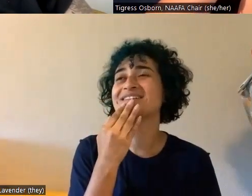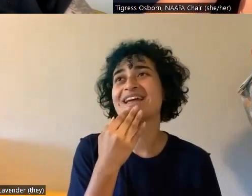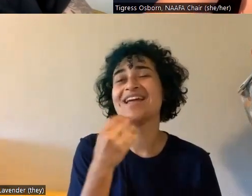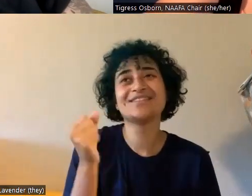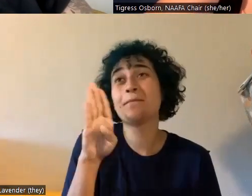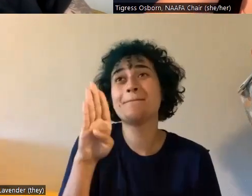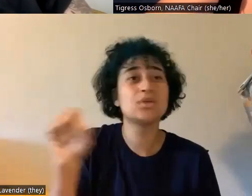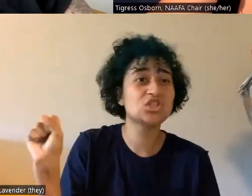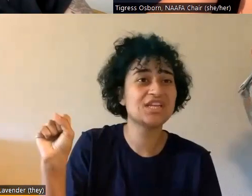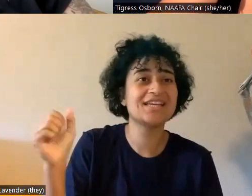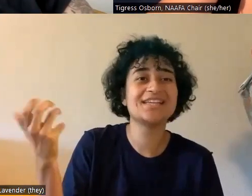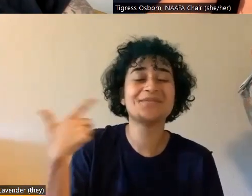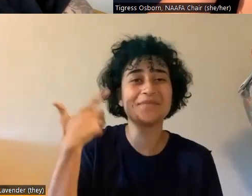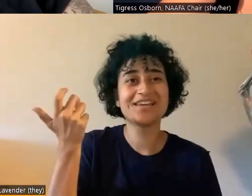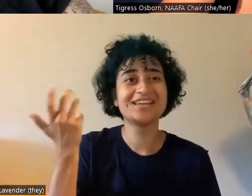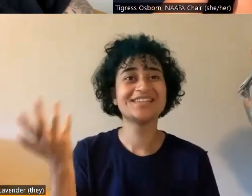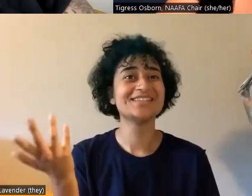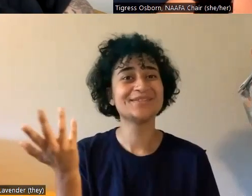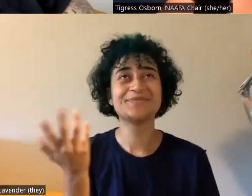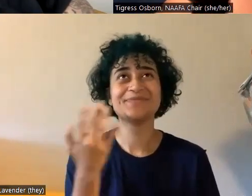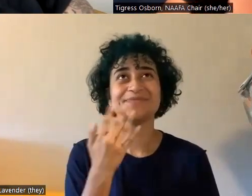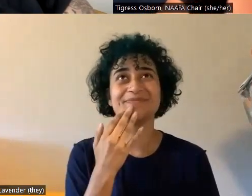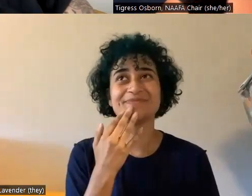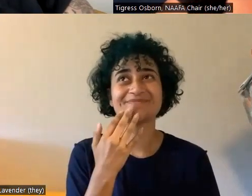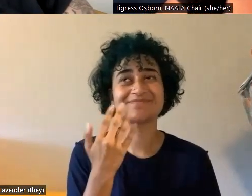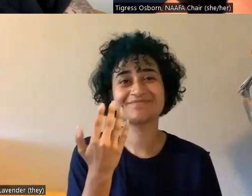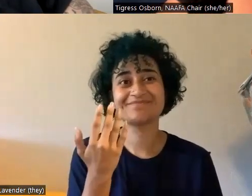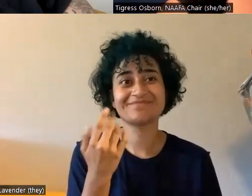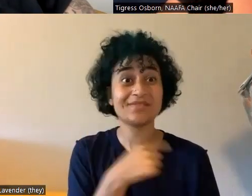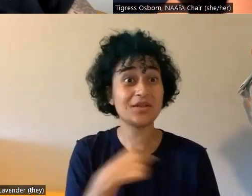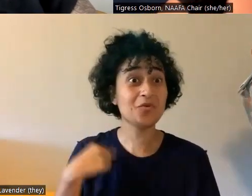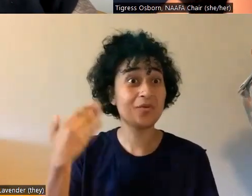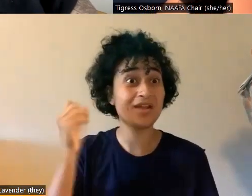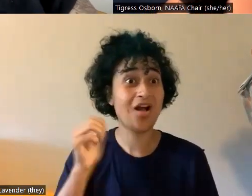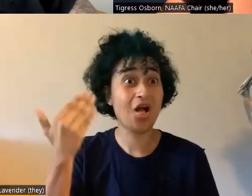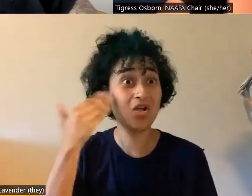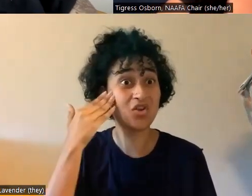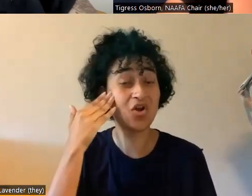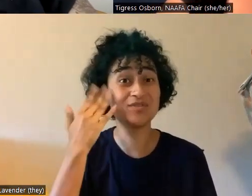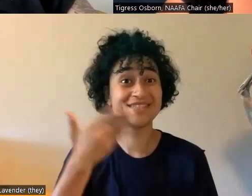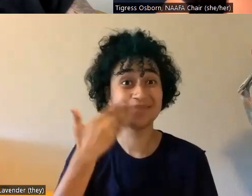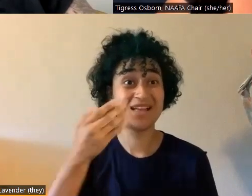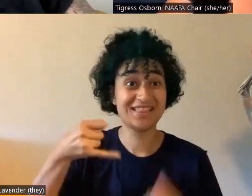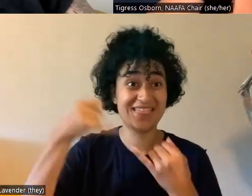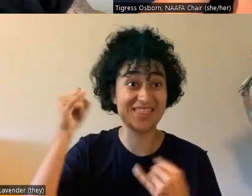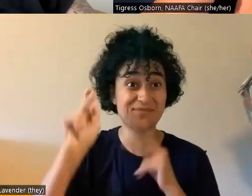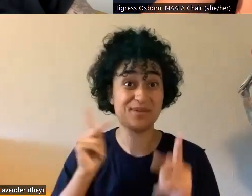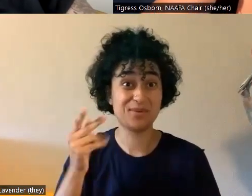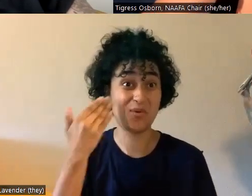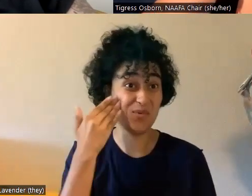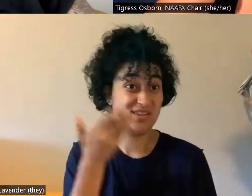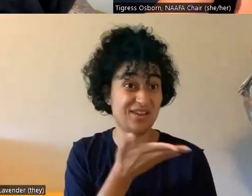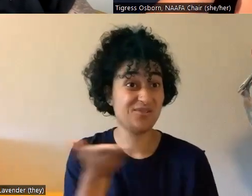because, um, because we all know some stanky thin people, we know them. And